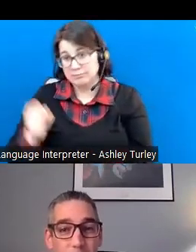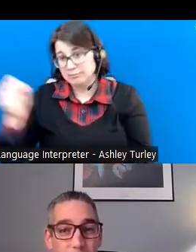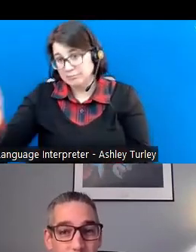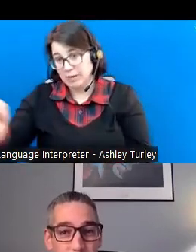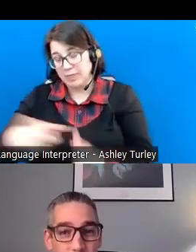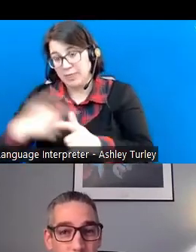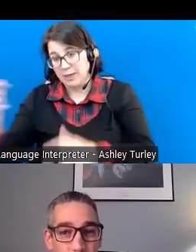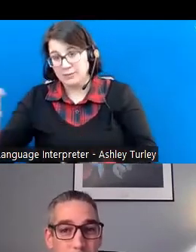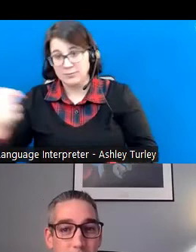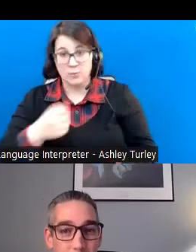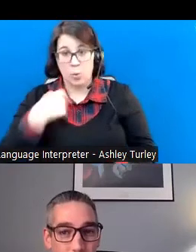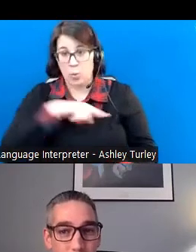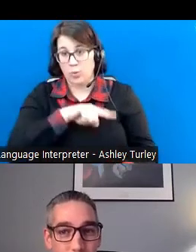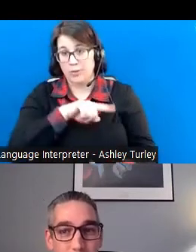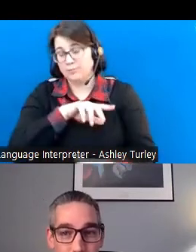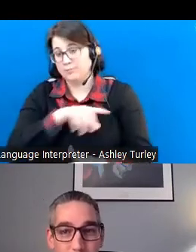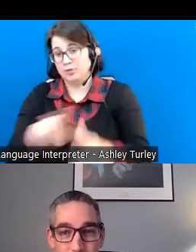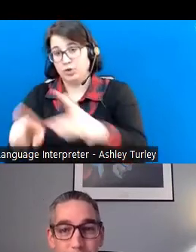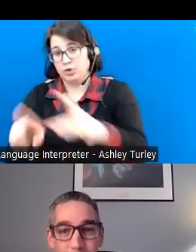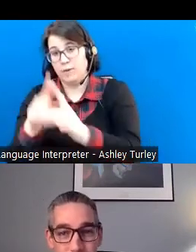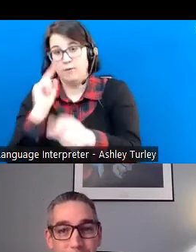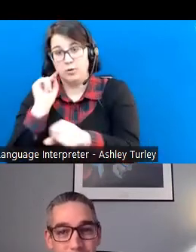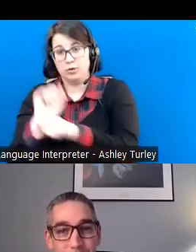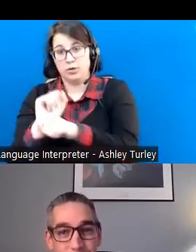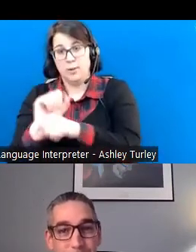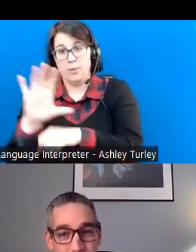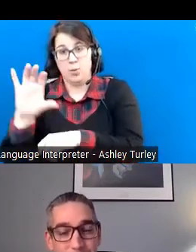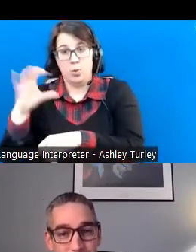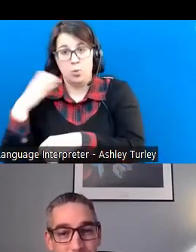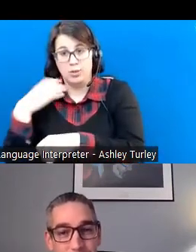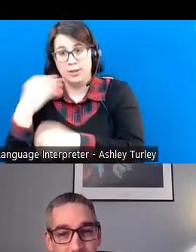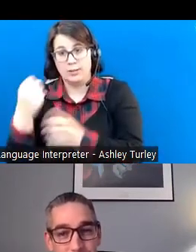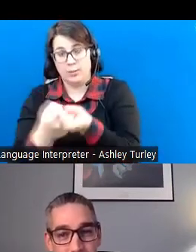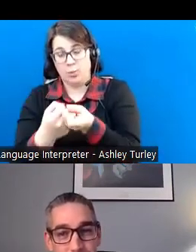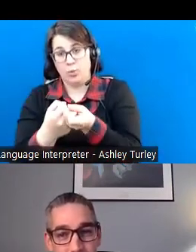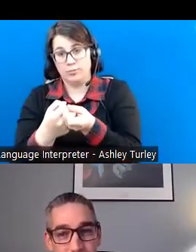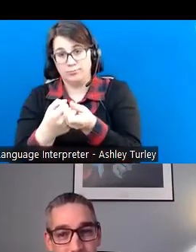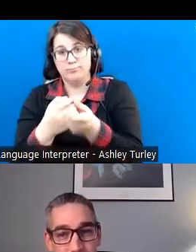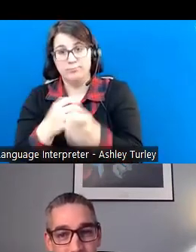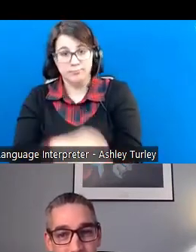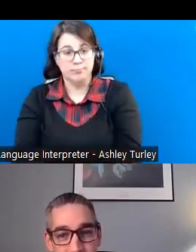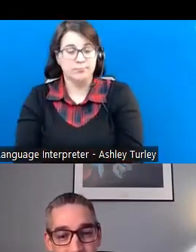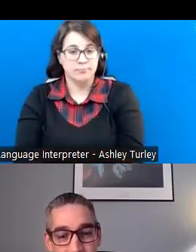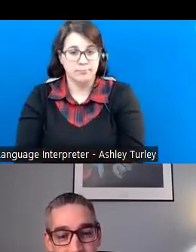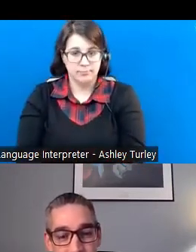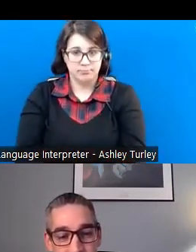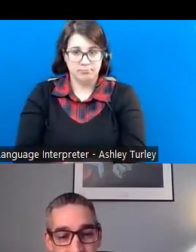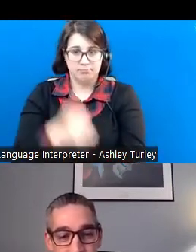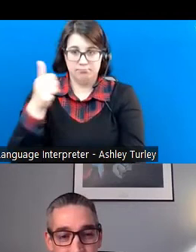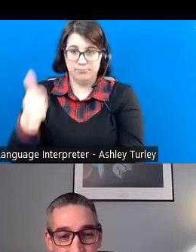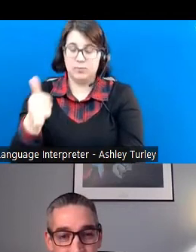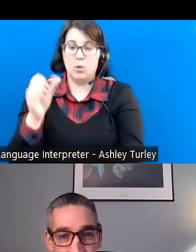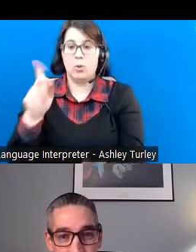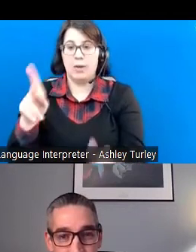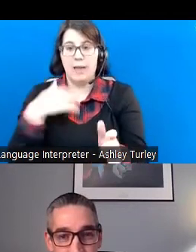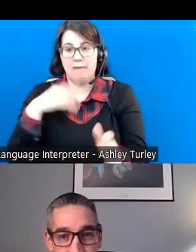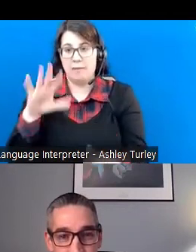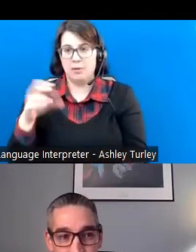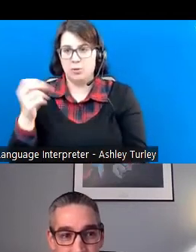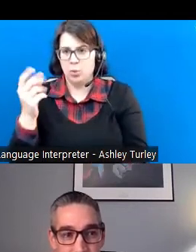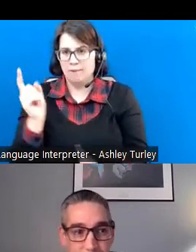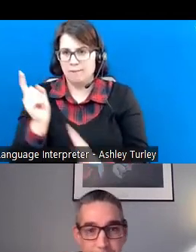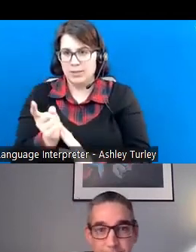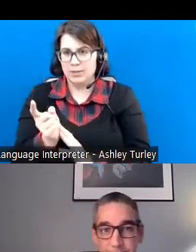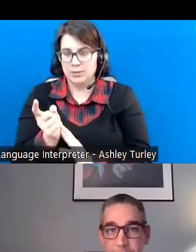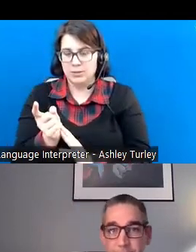provide the job coaching and support one state once she had the job. Okay. Very good. So let's, we have about 12 minutes, and